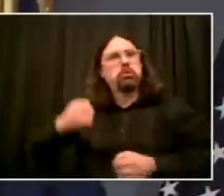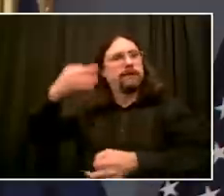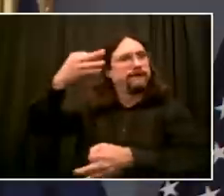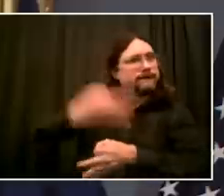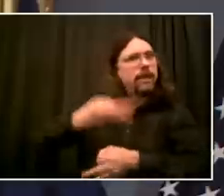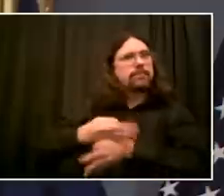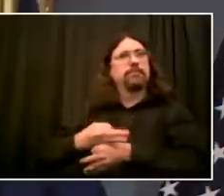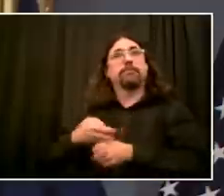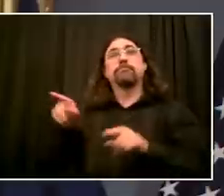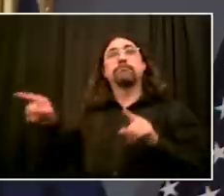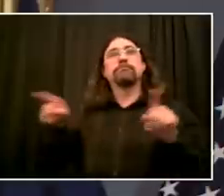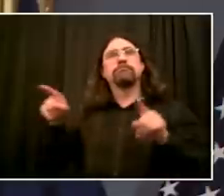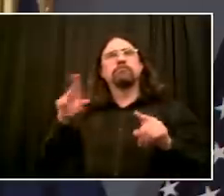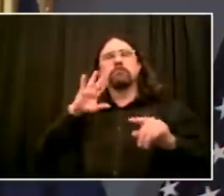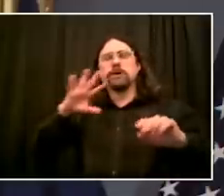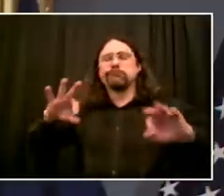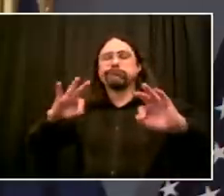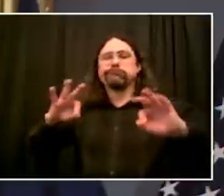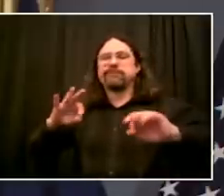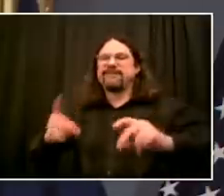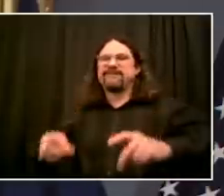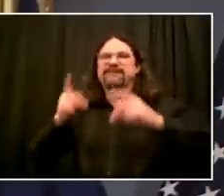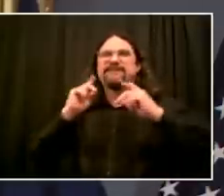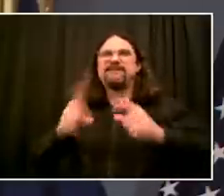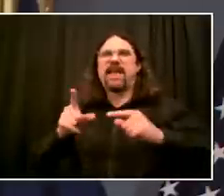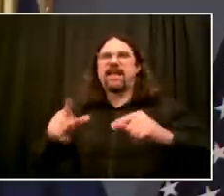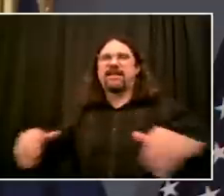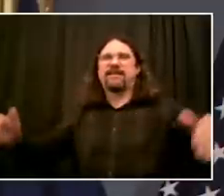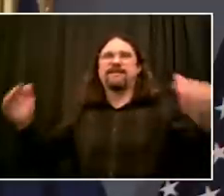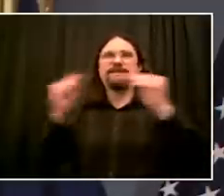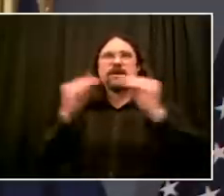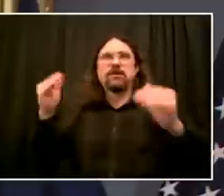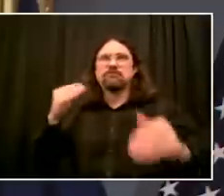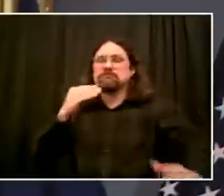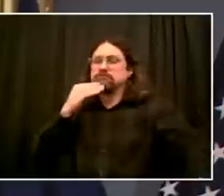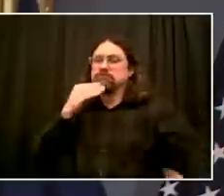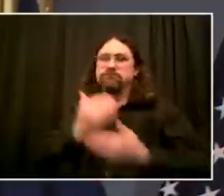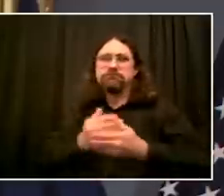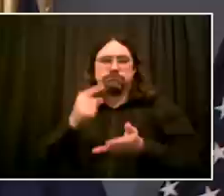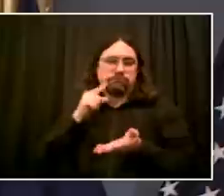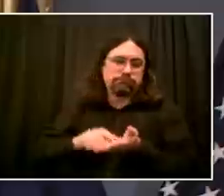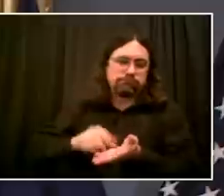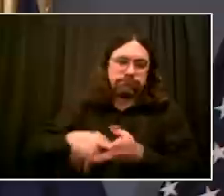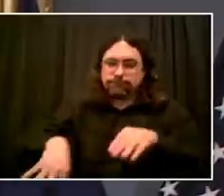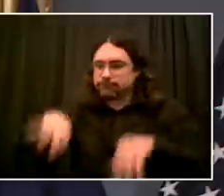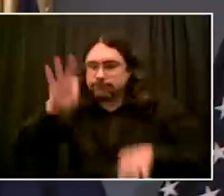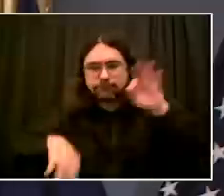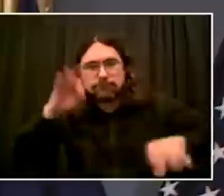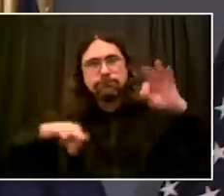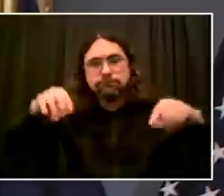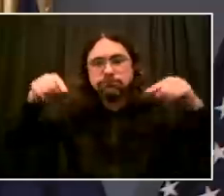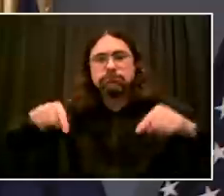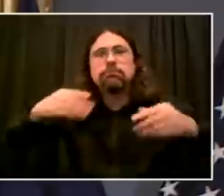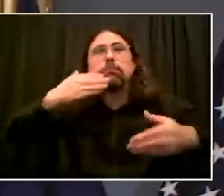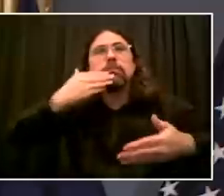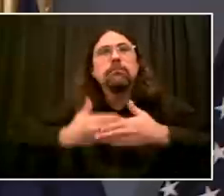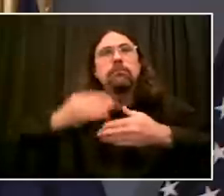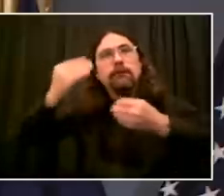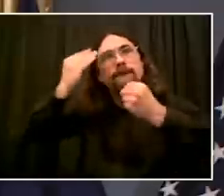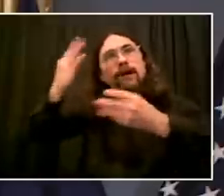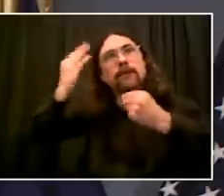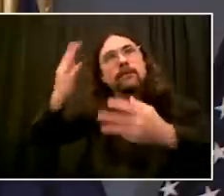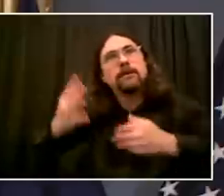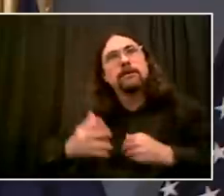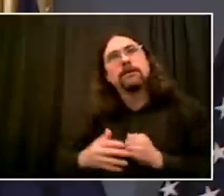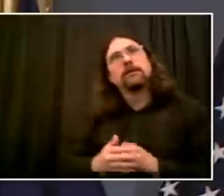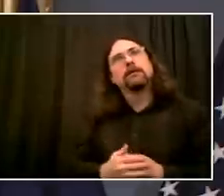judgment, but I will tell you, though it's a very, very strong likelihood that what they recommend is what I will do. And I have no doubt